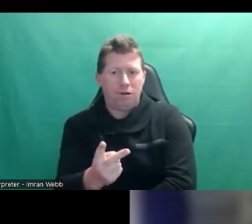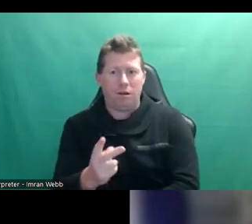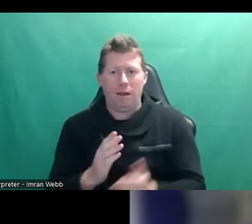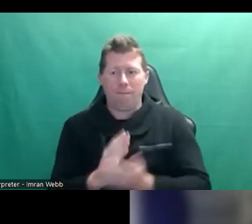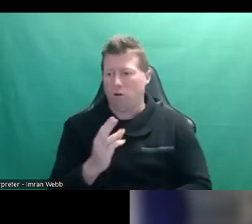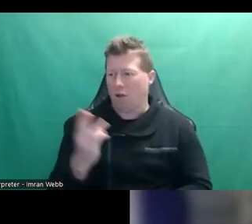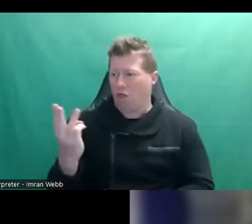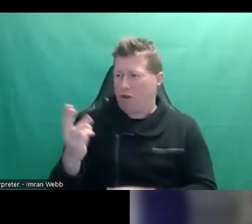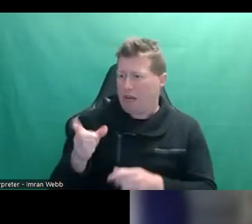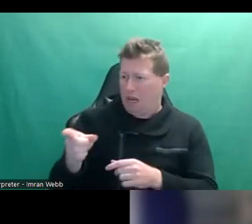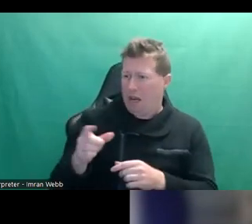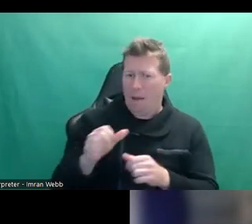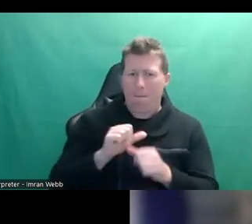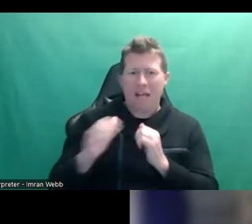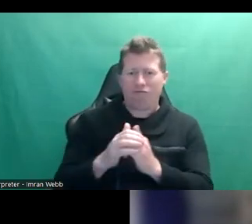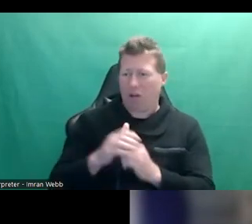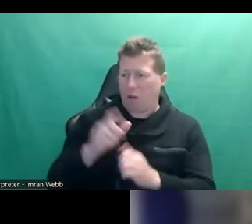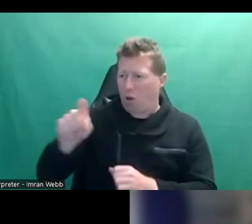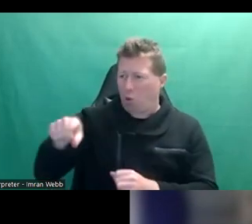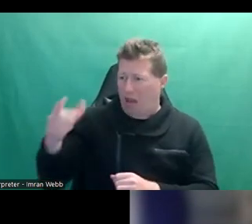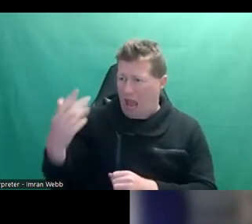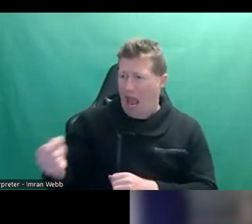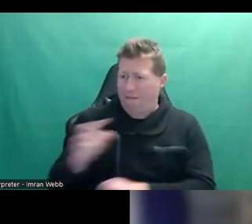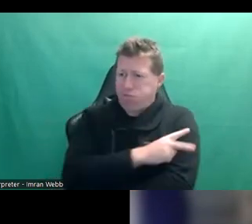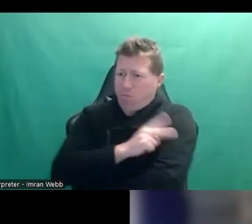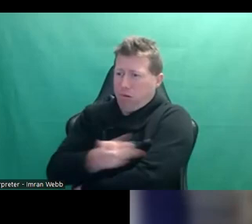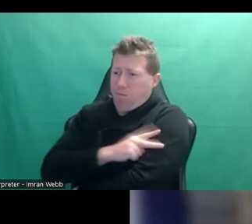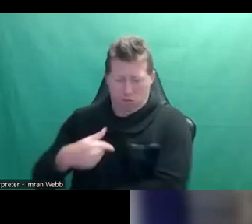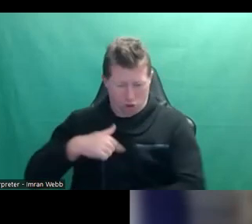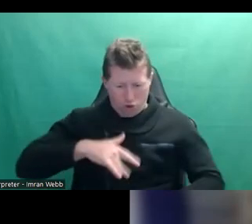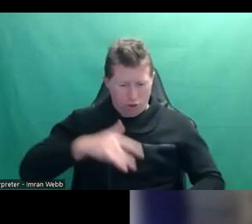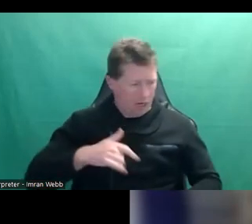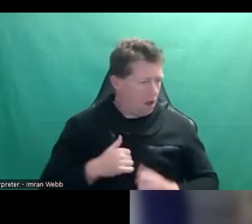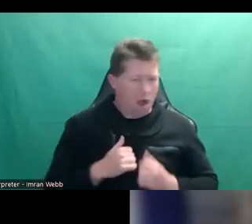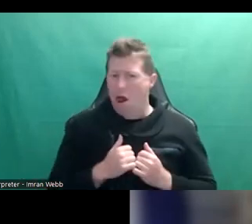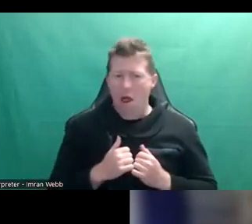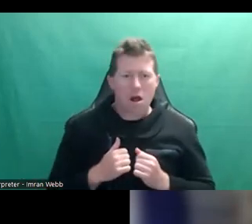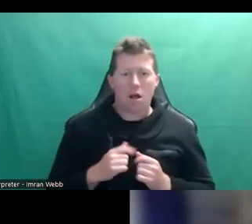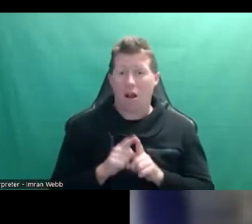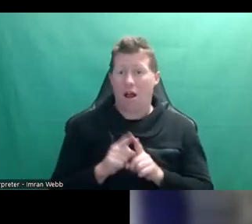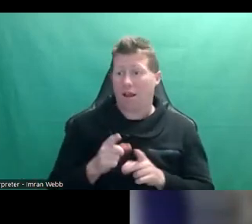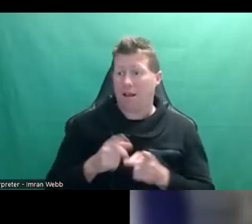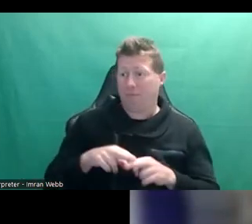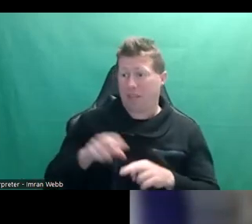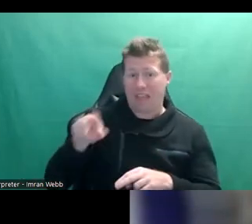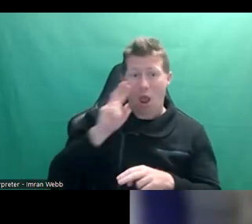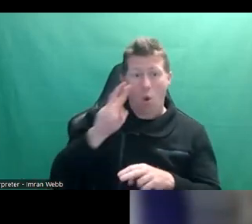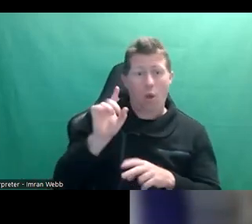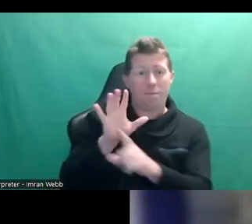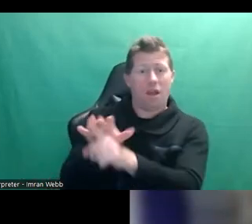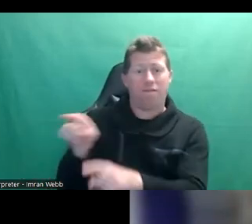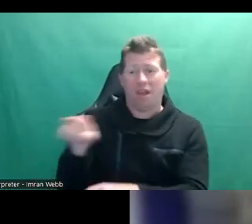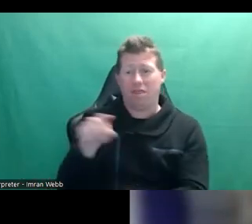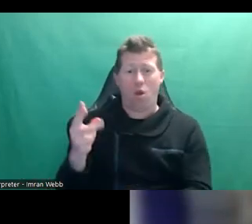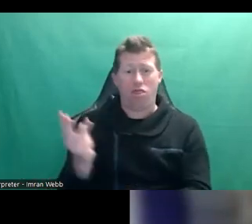your best friends have. So why are you the one hanging behind? You know, even if they're like, if they checked in with themselves, they might be like, well, I'm actually